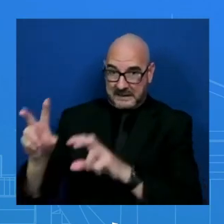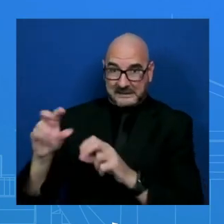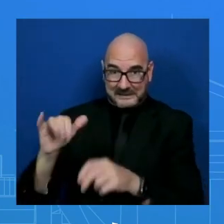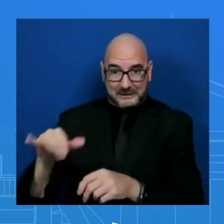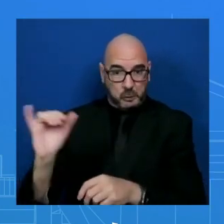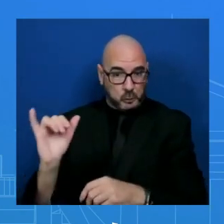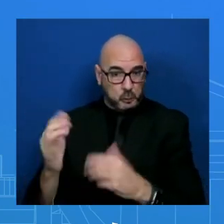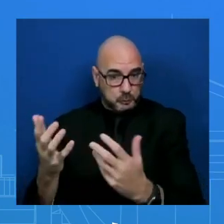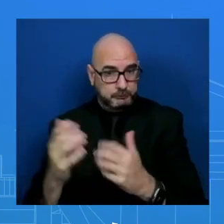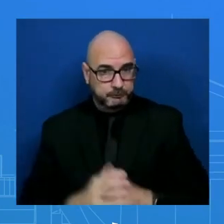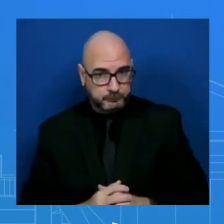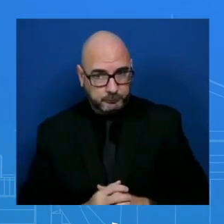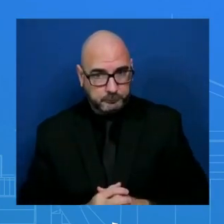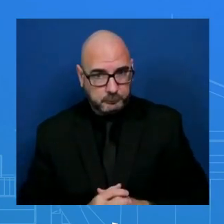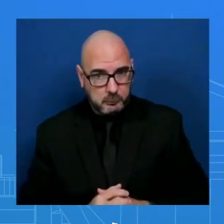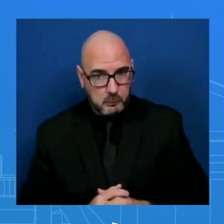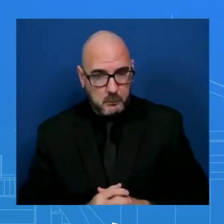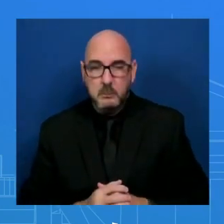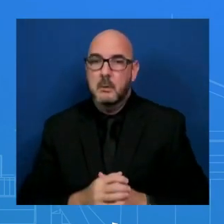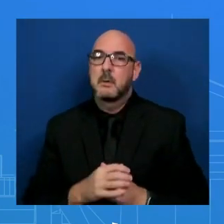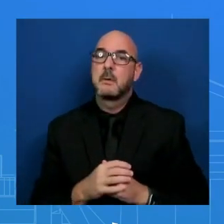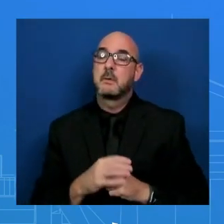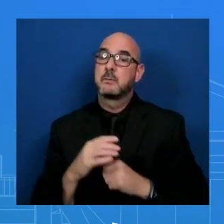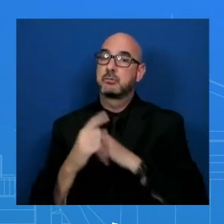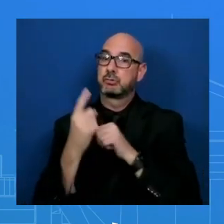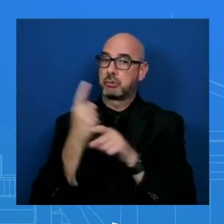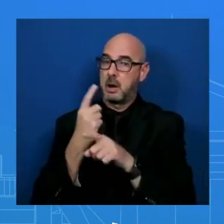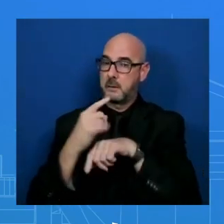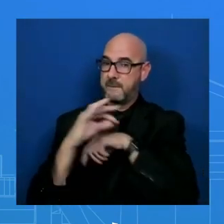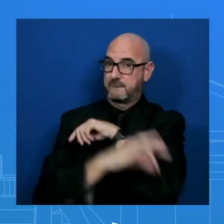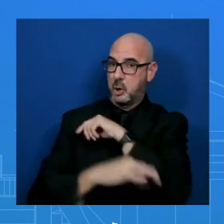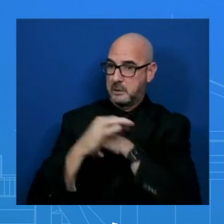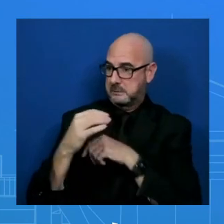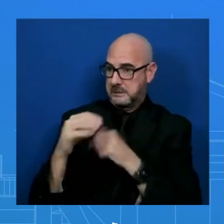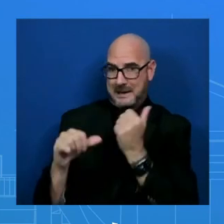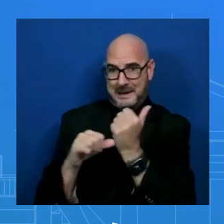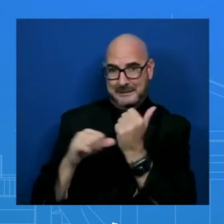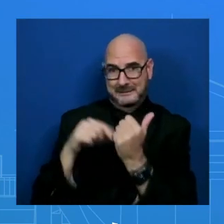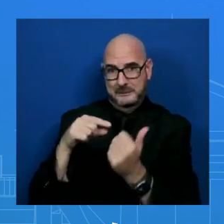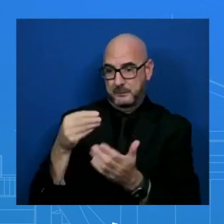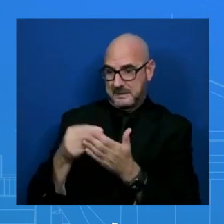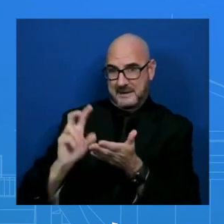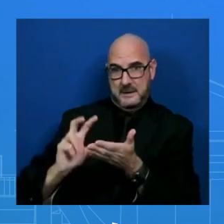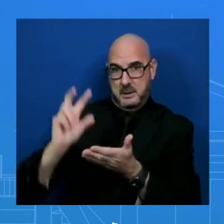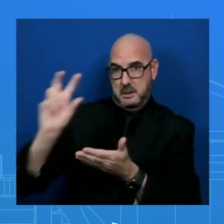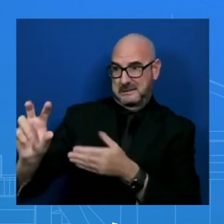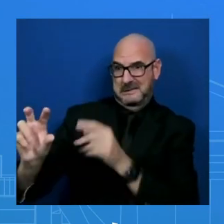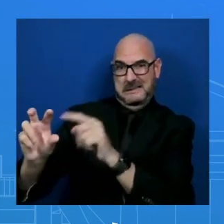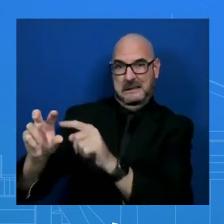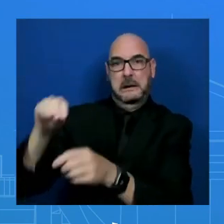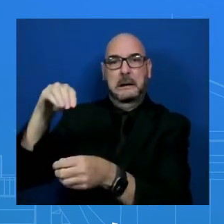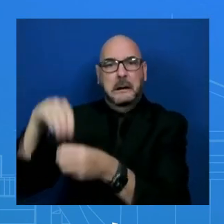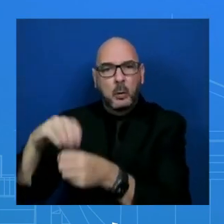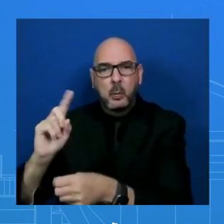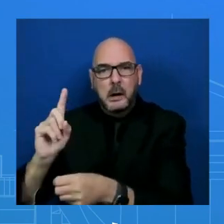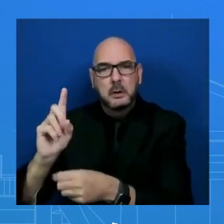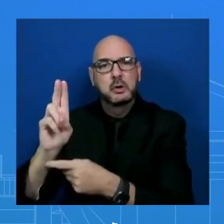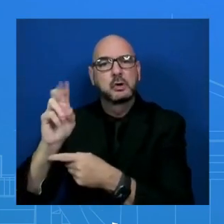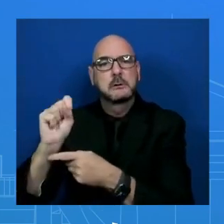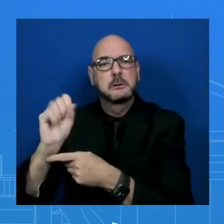foreign aid because those investments are in the naked self-interest of the United States as well as being the right thing to do.